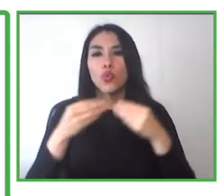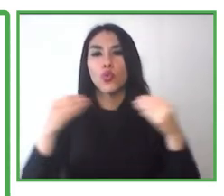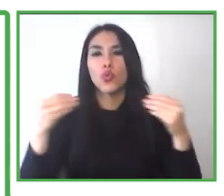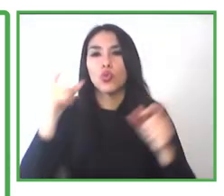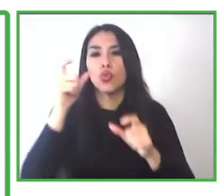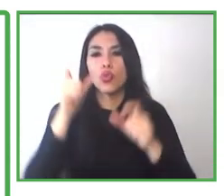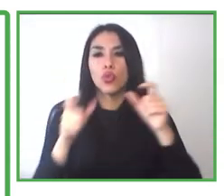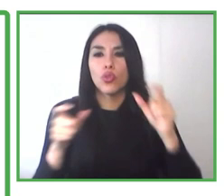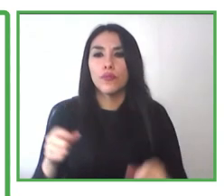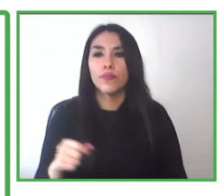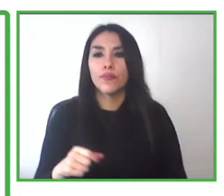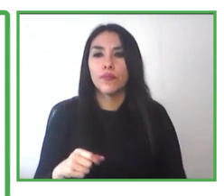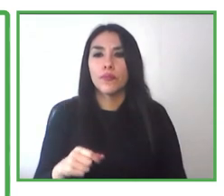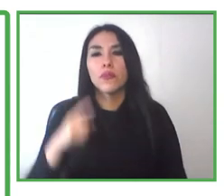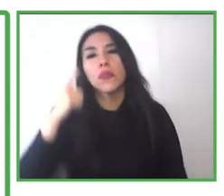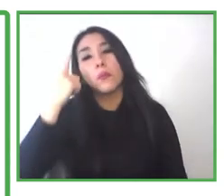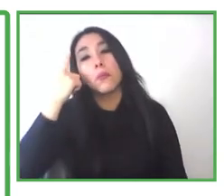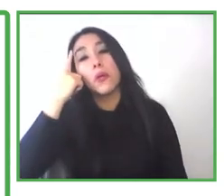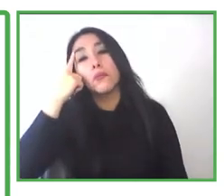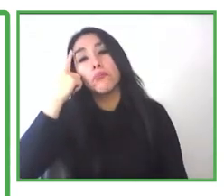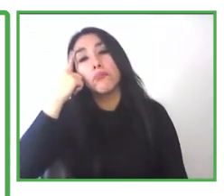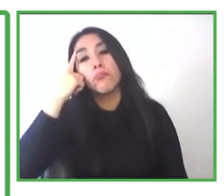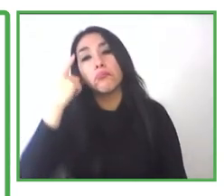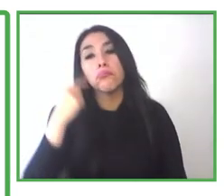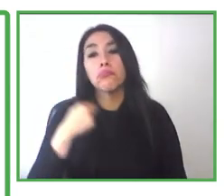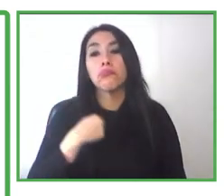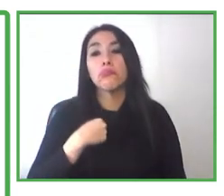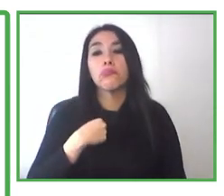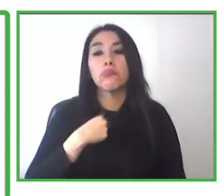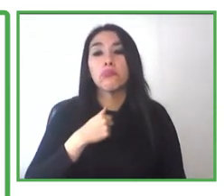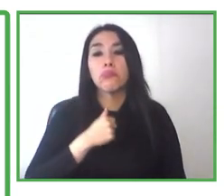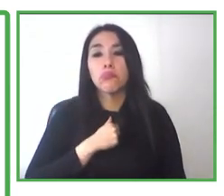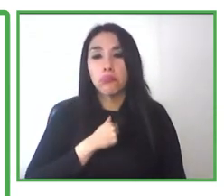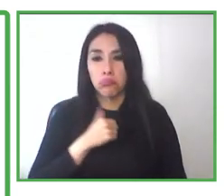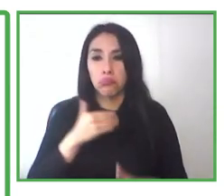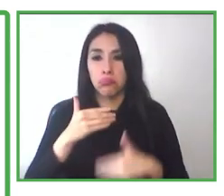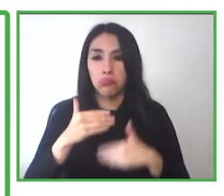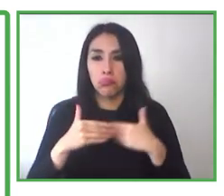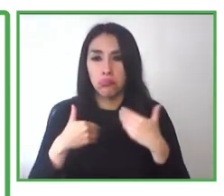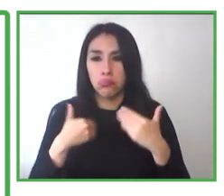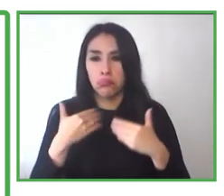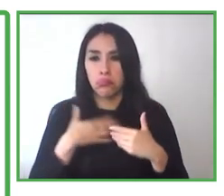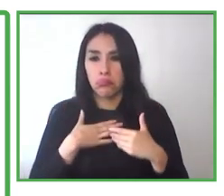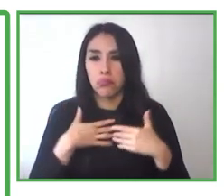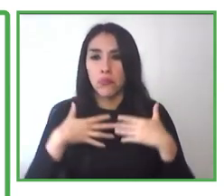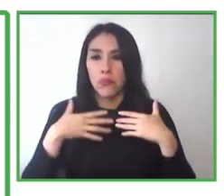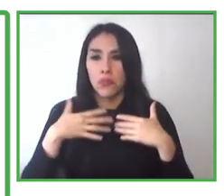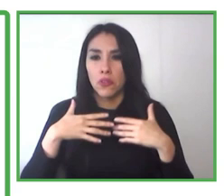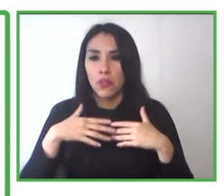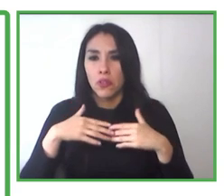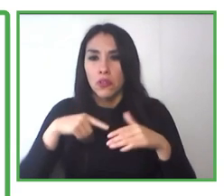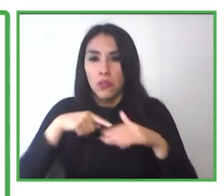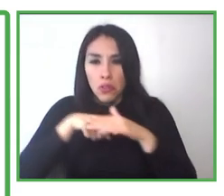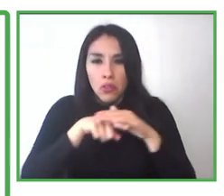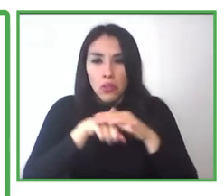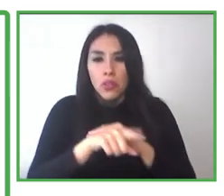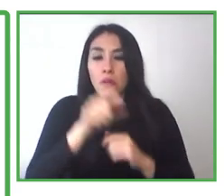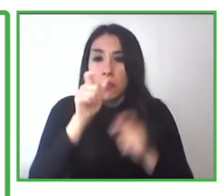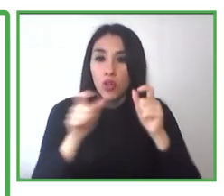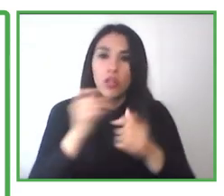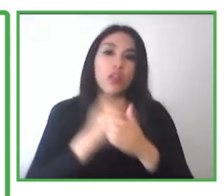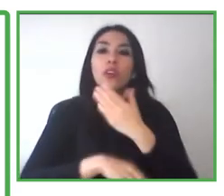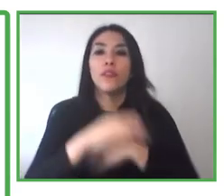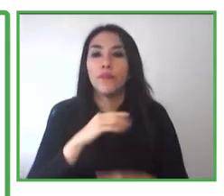need to make big investment to include the people with stability and we try to guide them. And most of the time,